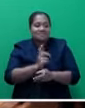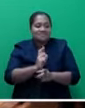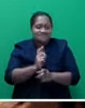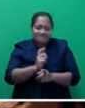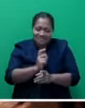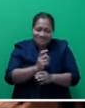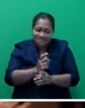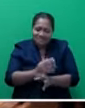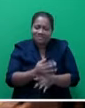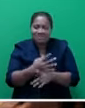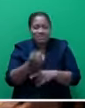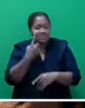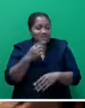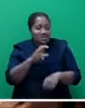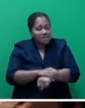the Fiji Navy,